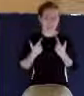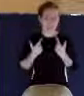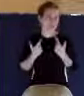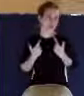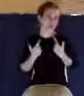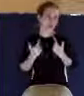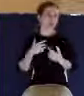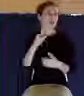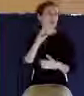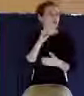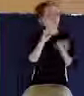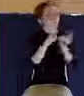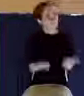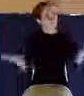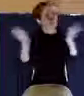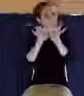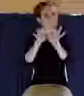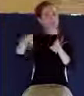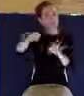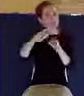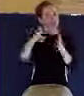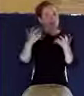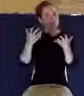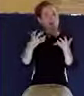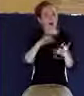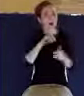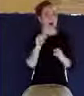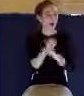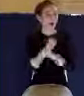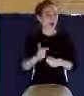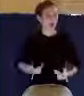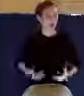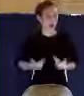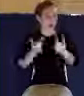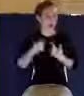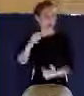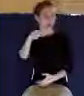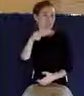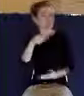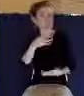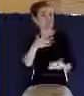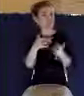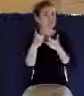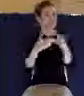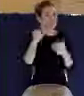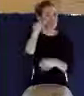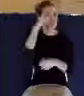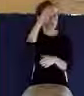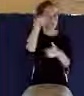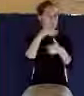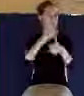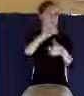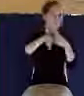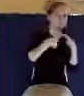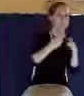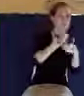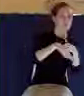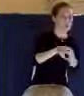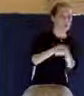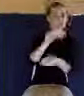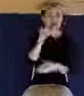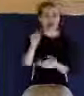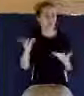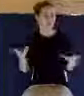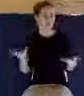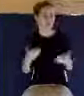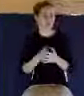Look, what's important is that you are alive, not that you can't remember the exact day. And this is what we've done in